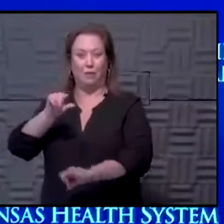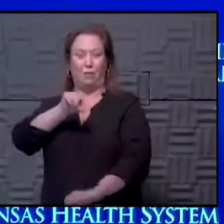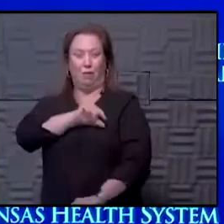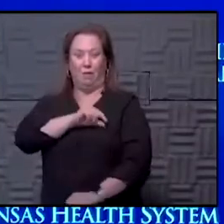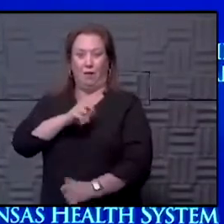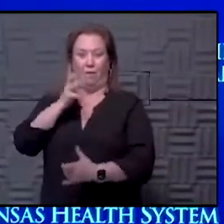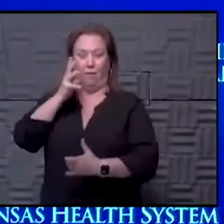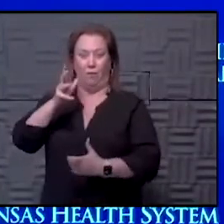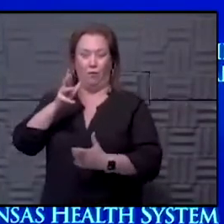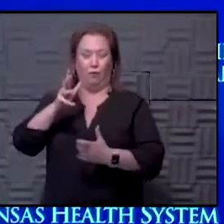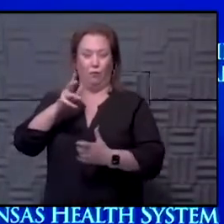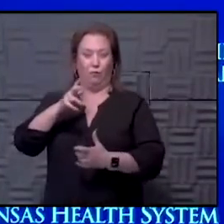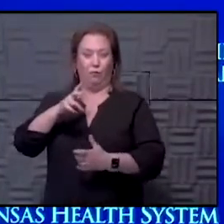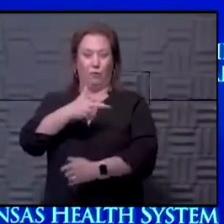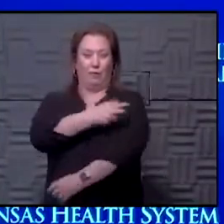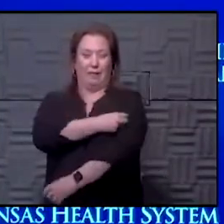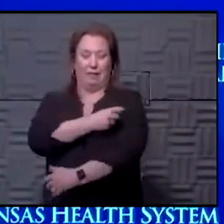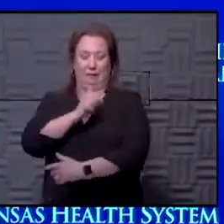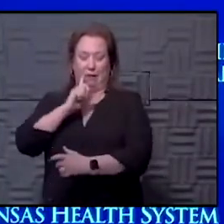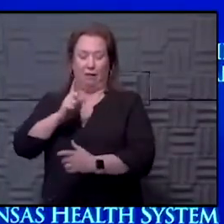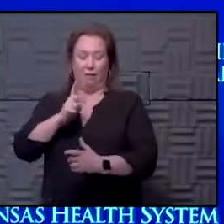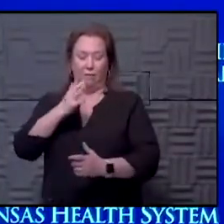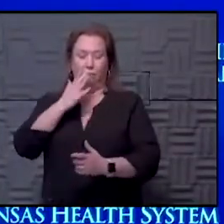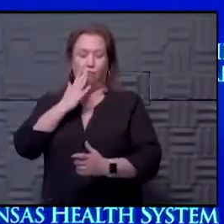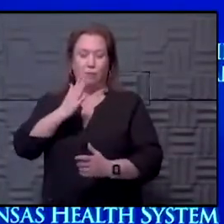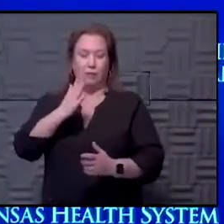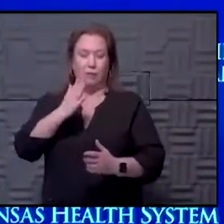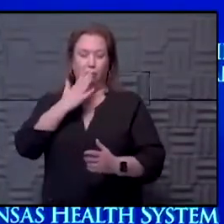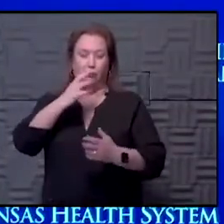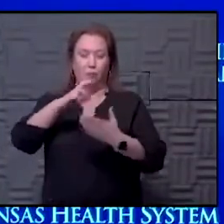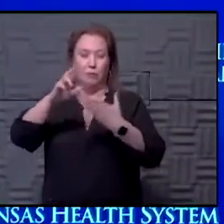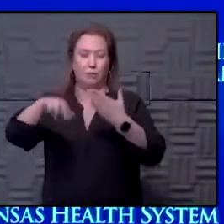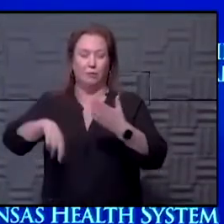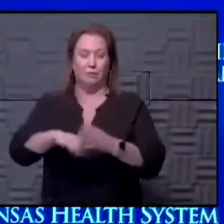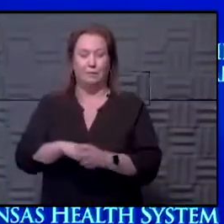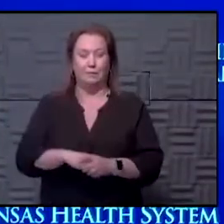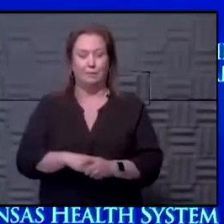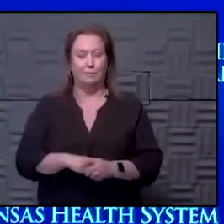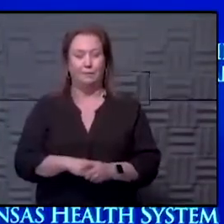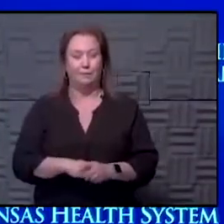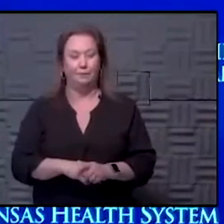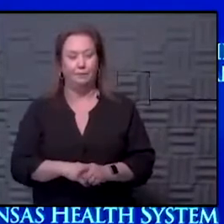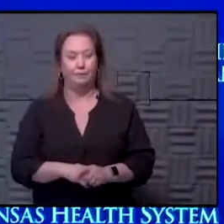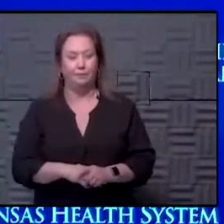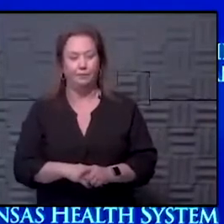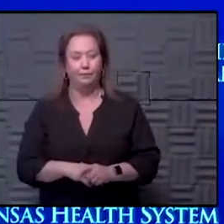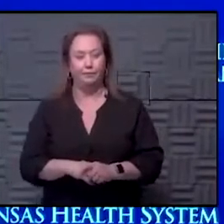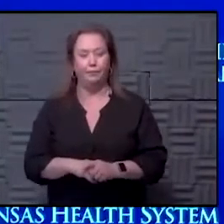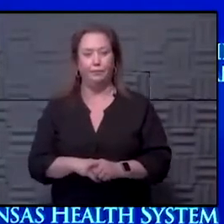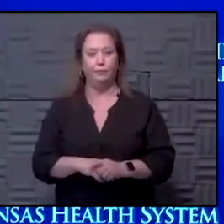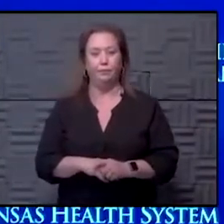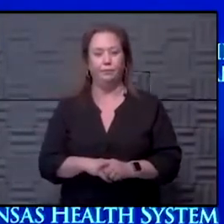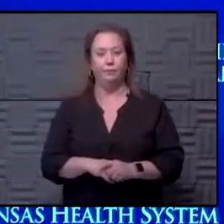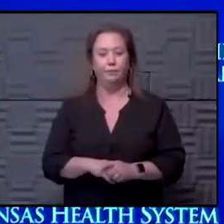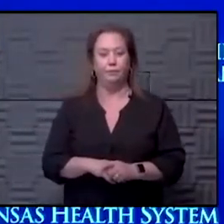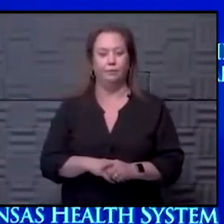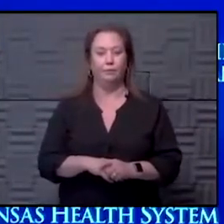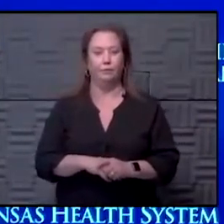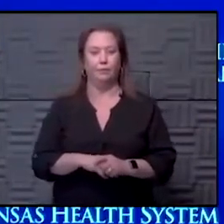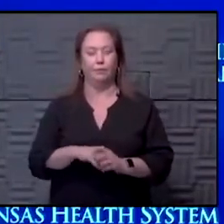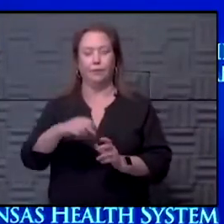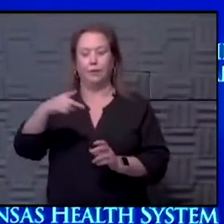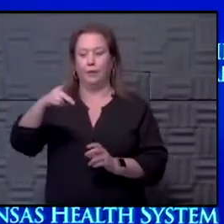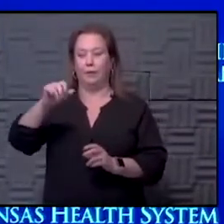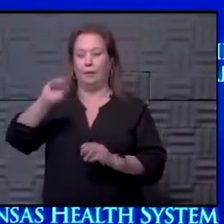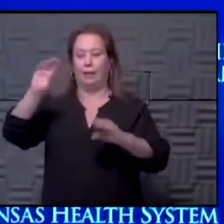important results from vaccination. So get vaccinated. Okay. All right. I'm going to squeeze this one in from